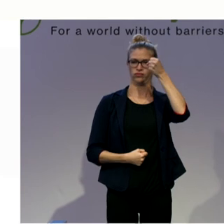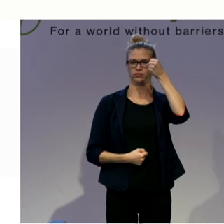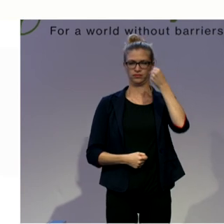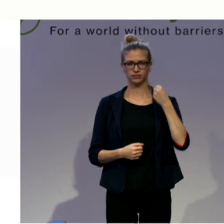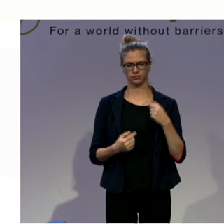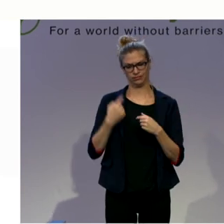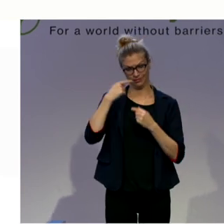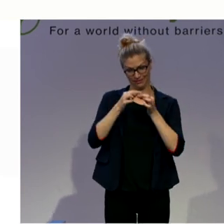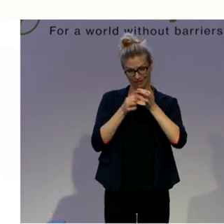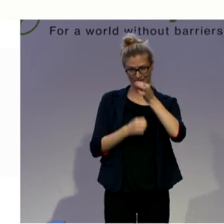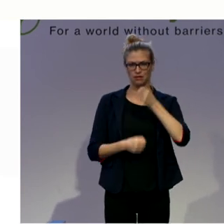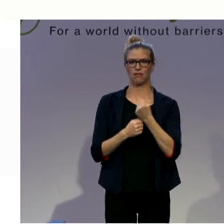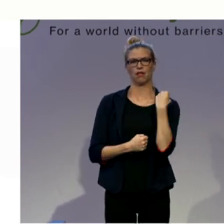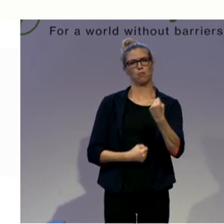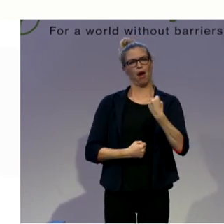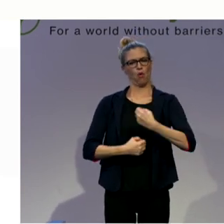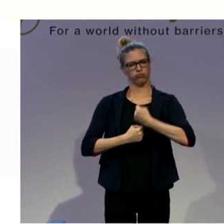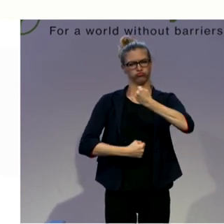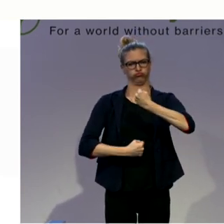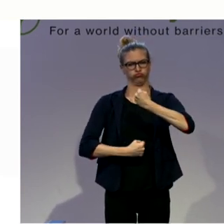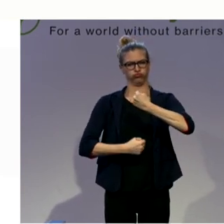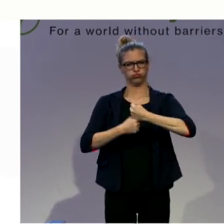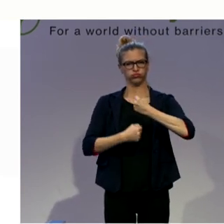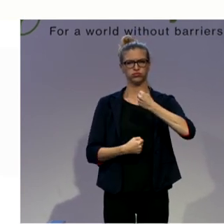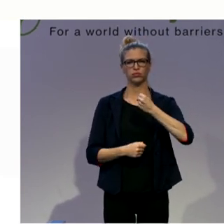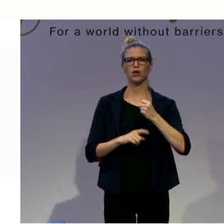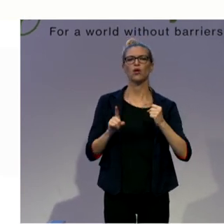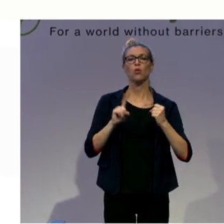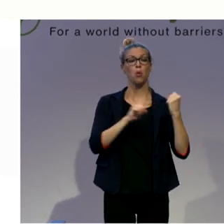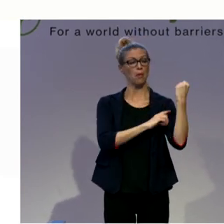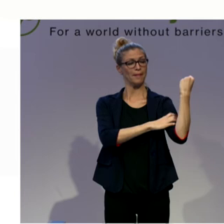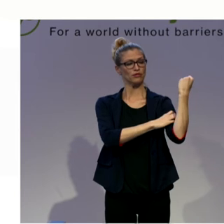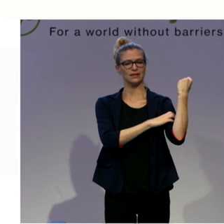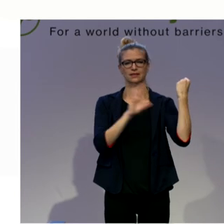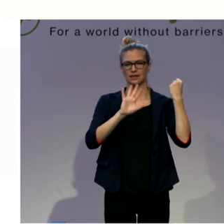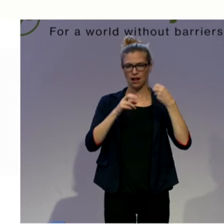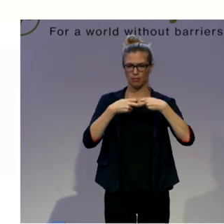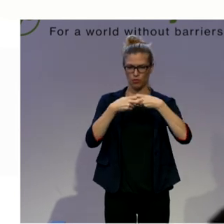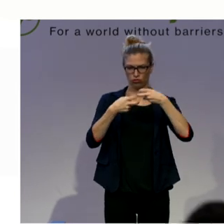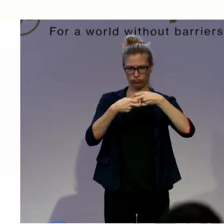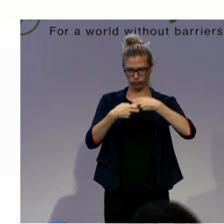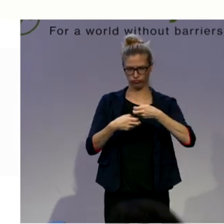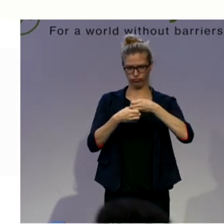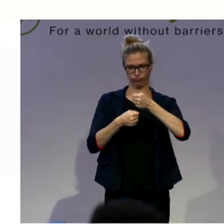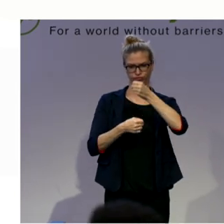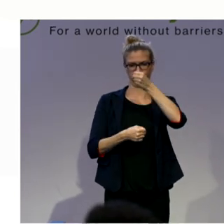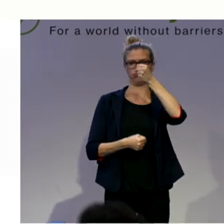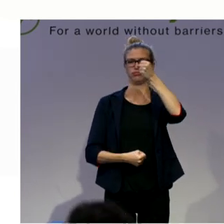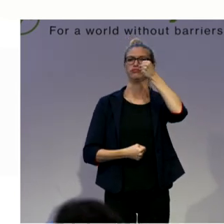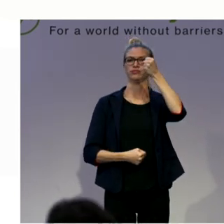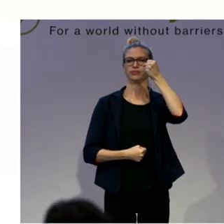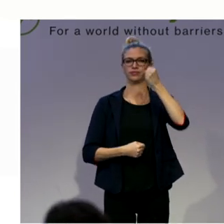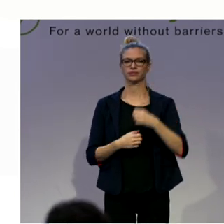The core is not just abdominal muscles. It's the pelvic floor. It's the abdominal muscles. It's your back muscles.